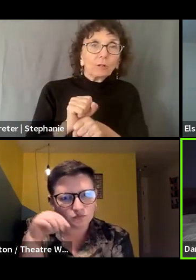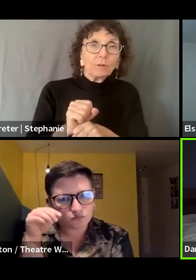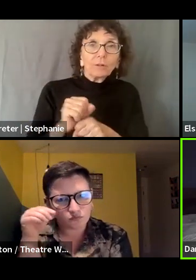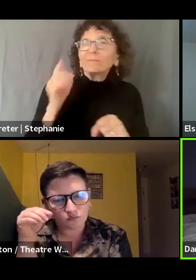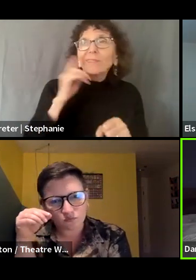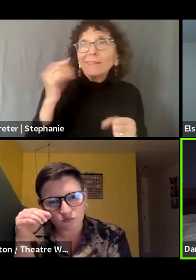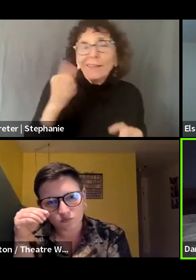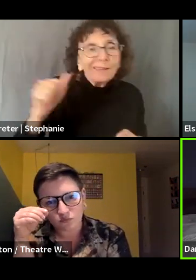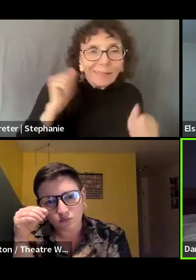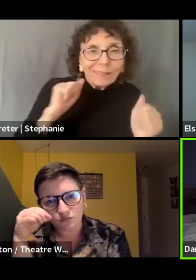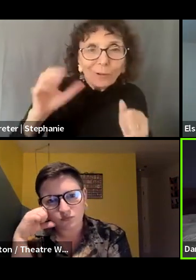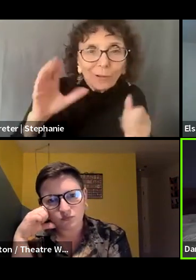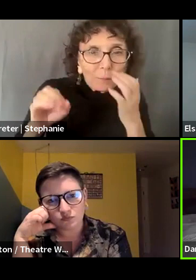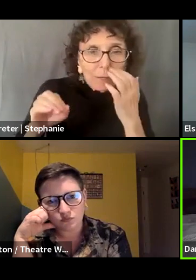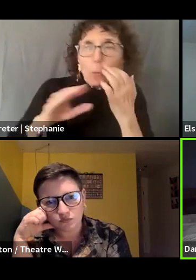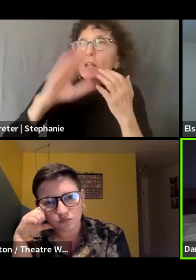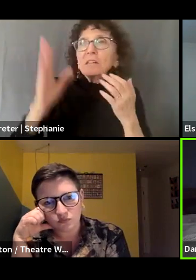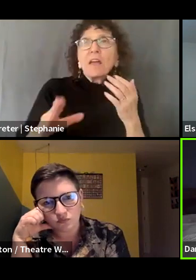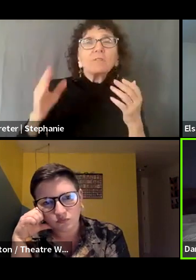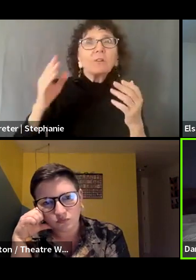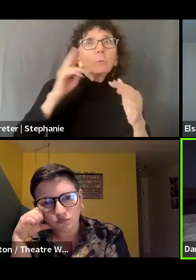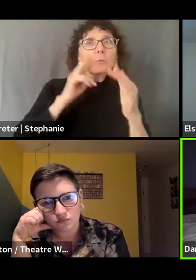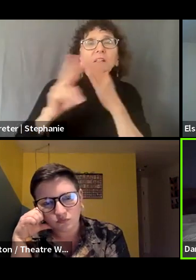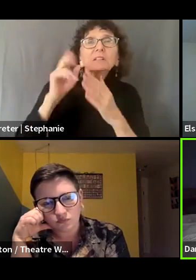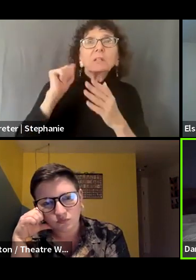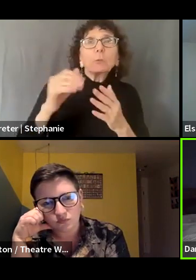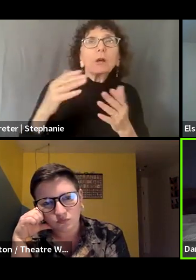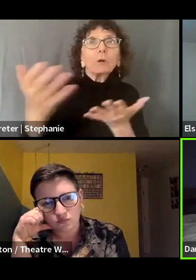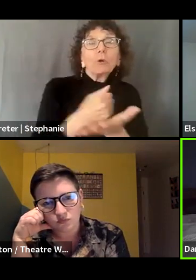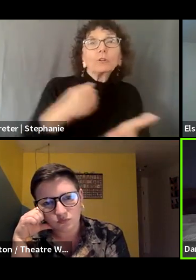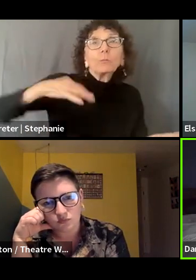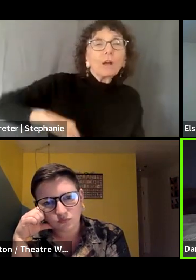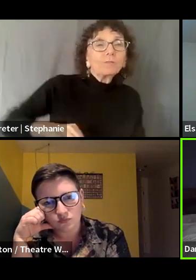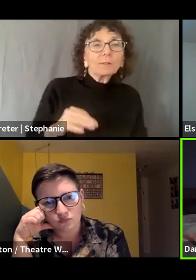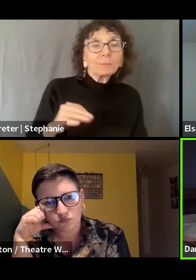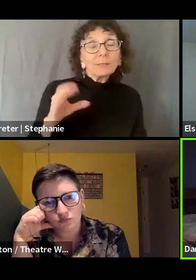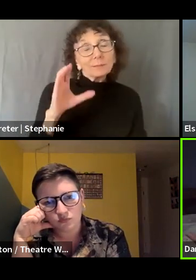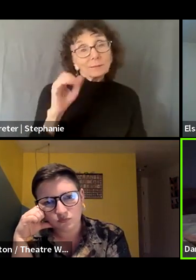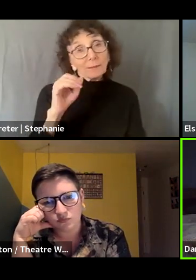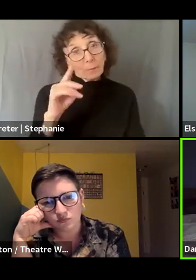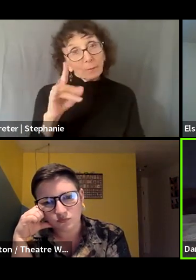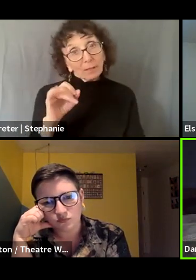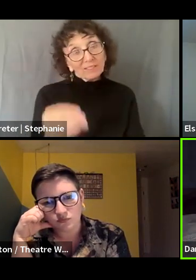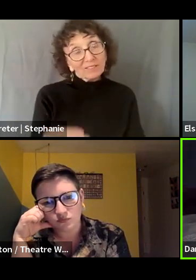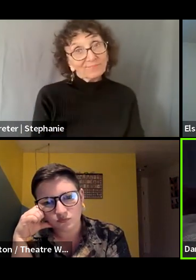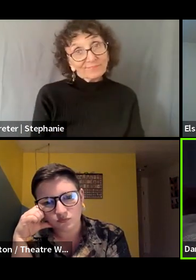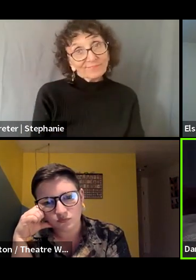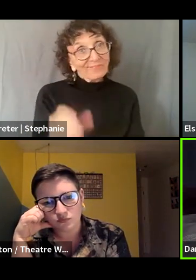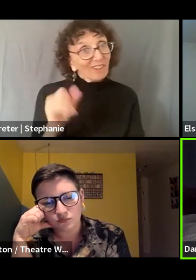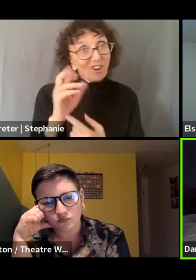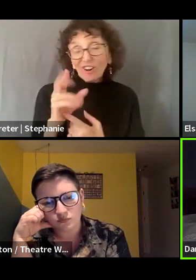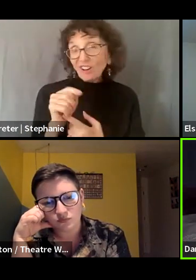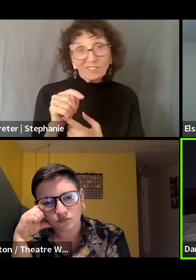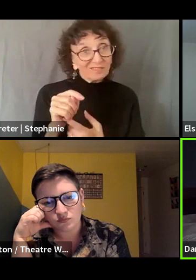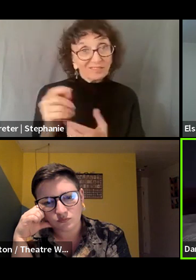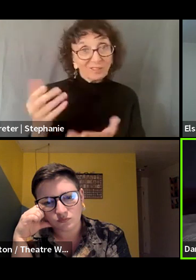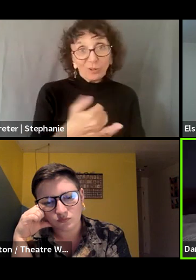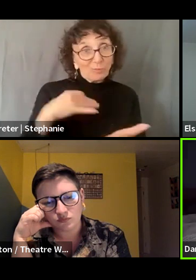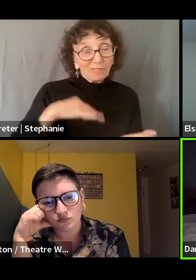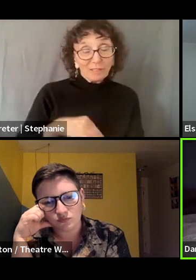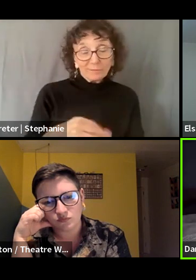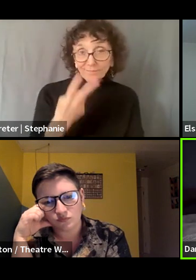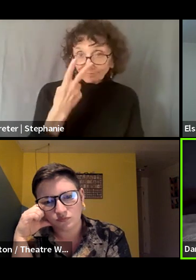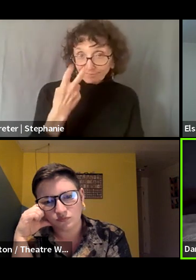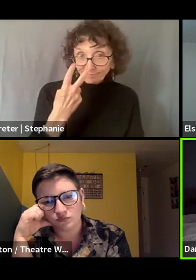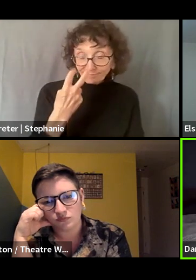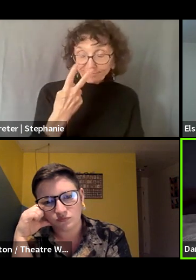that that work will necessarily ultimately be profitable in the end because under capitalism, it's really hard for art to be profitable, right? Um, but then,